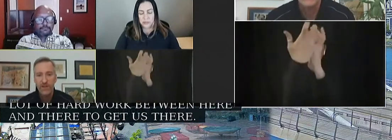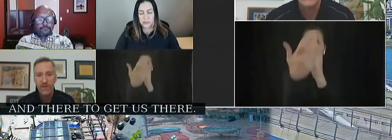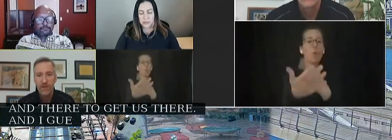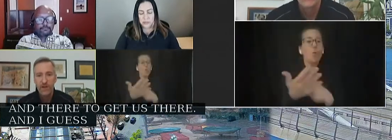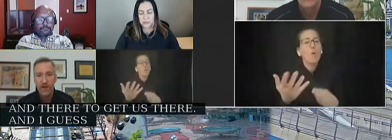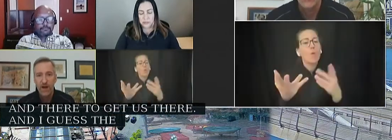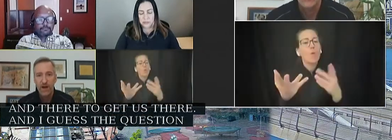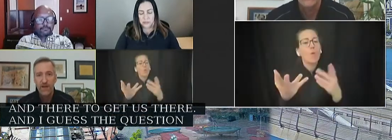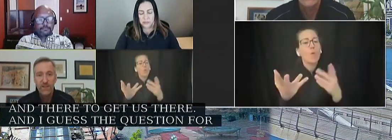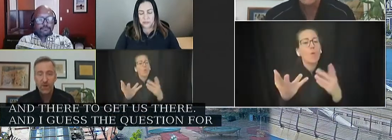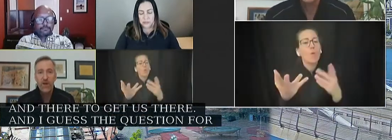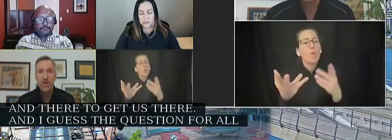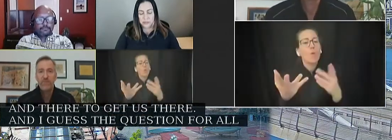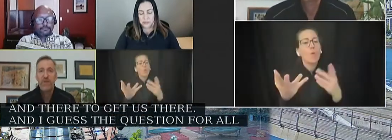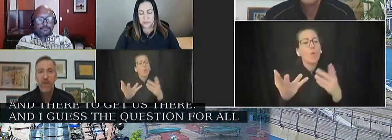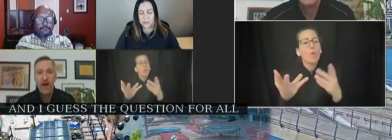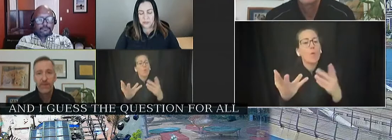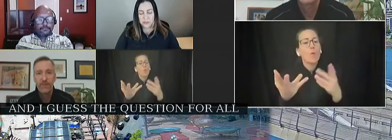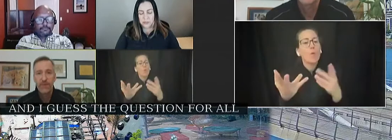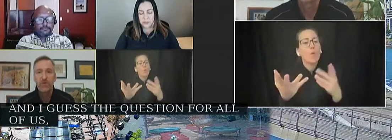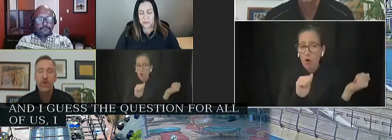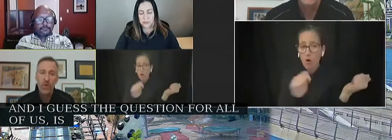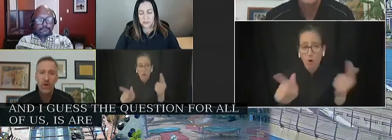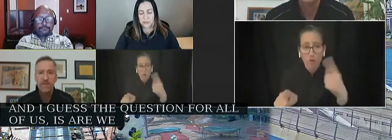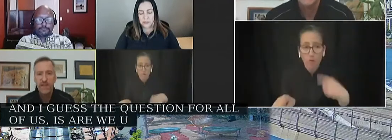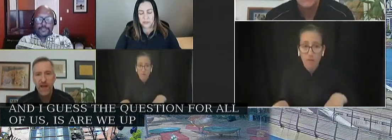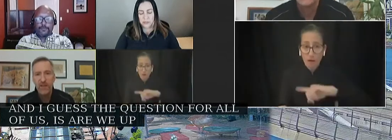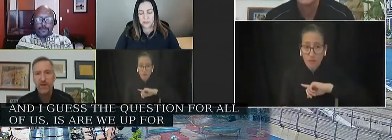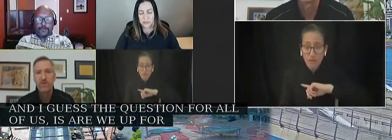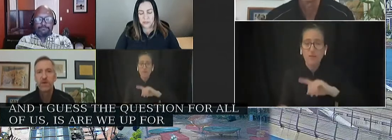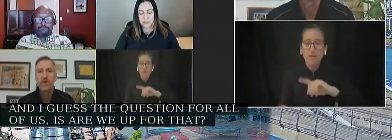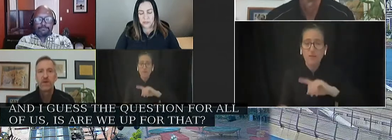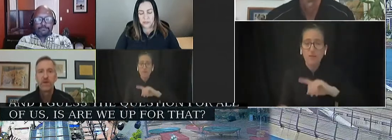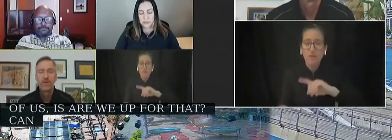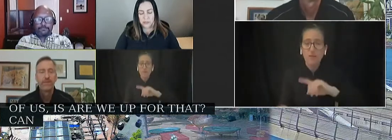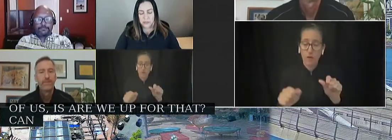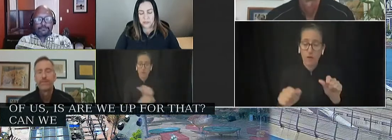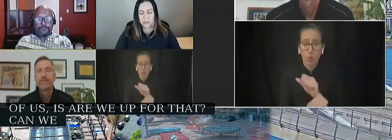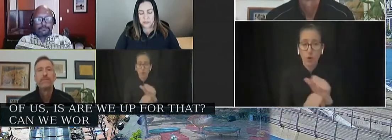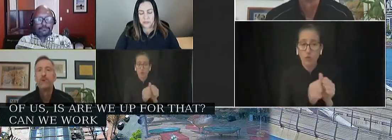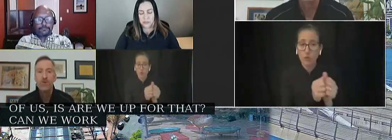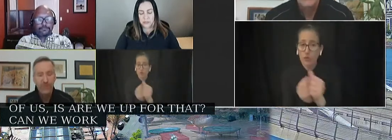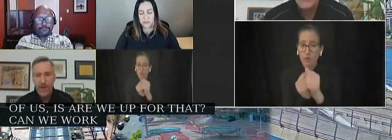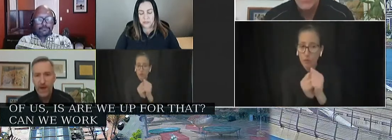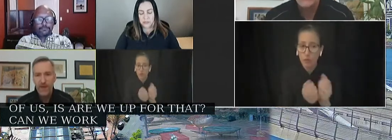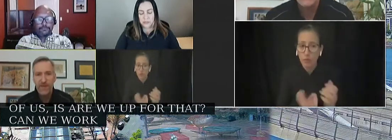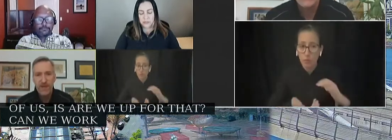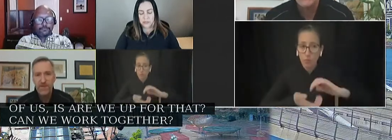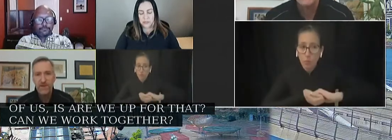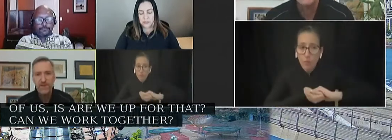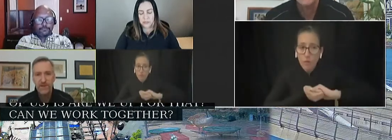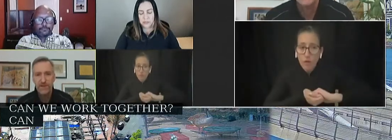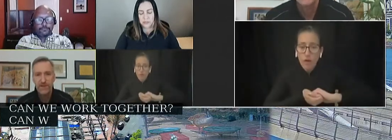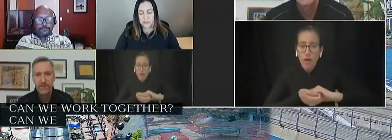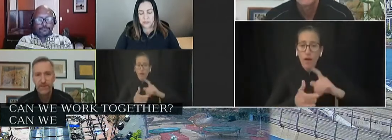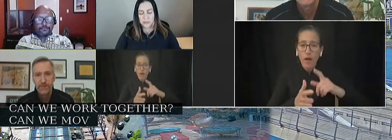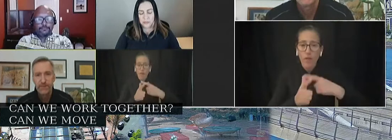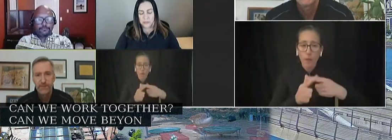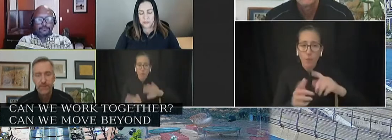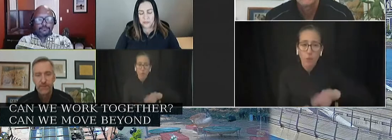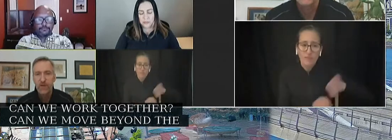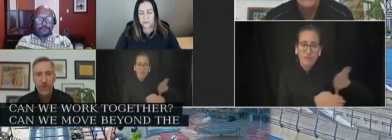for all of us is, are we up for that? Can we work together? Can we move beyond the differences?